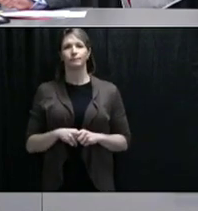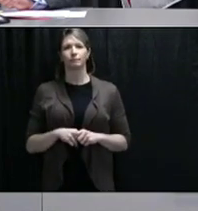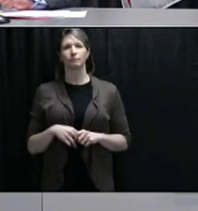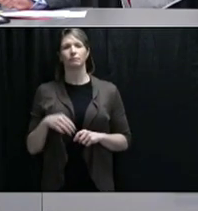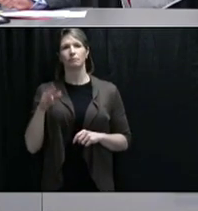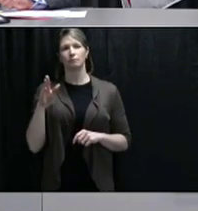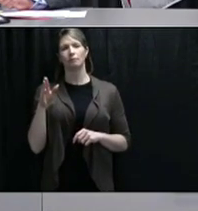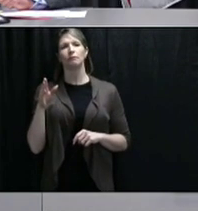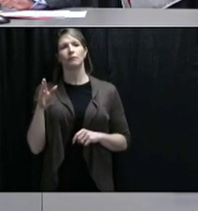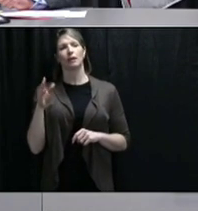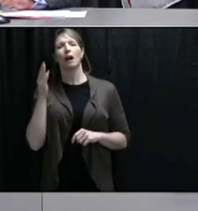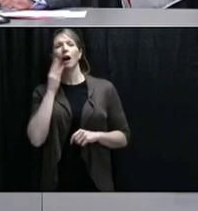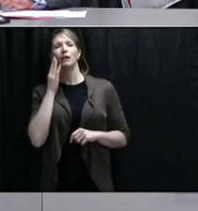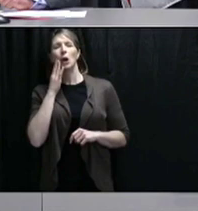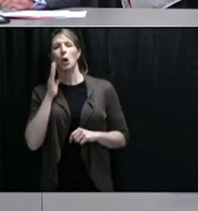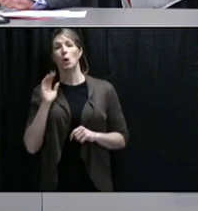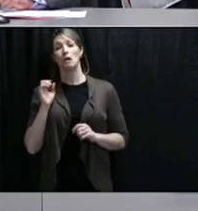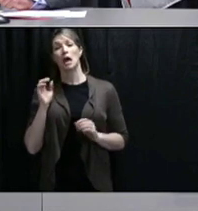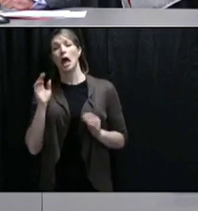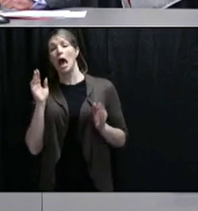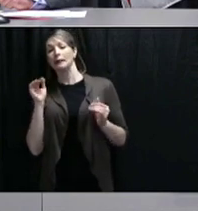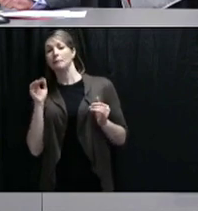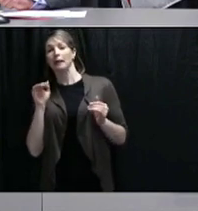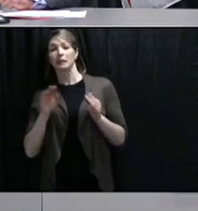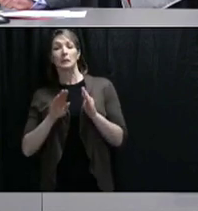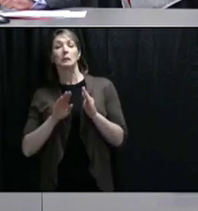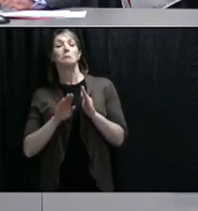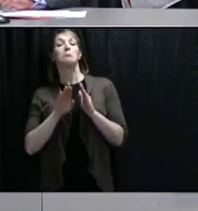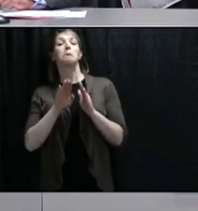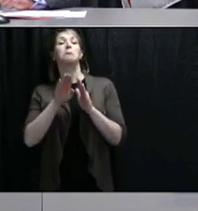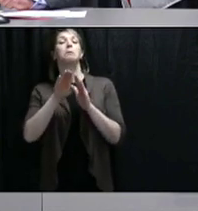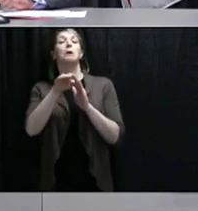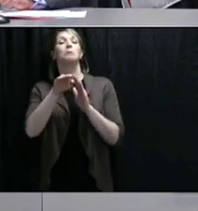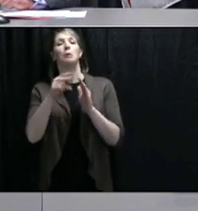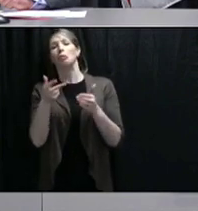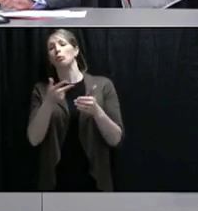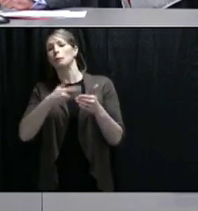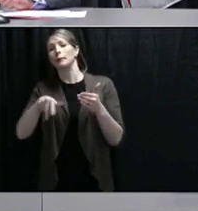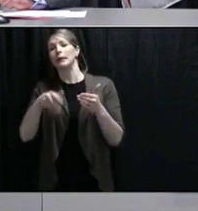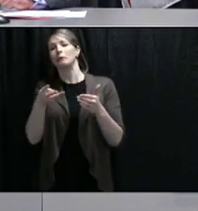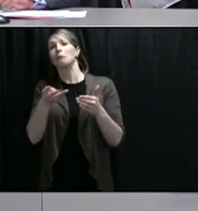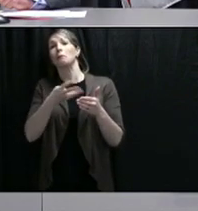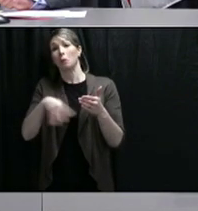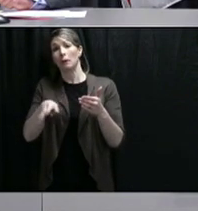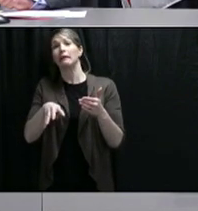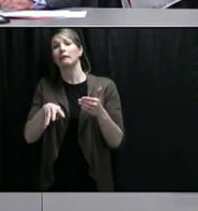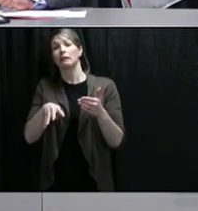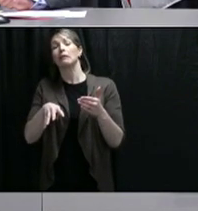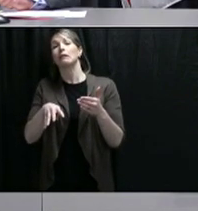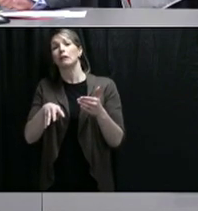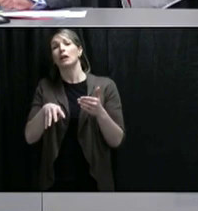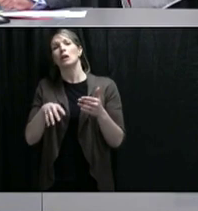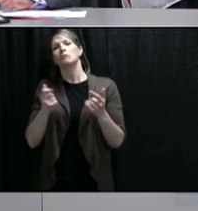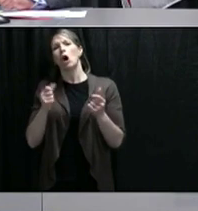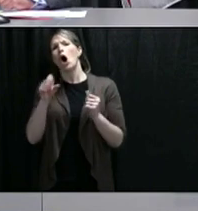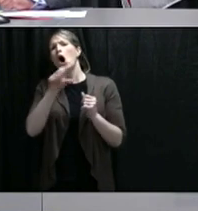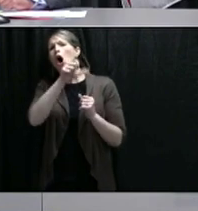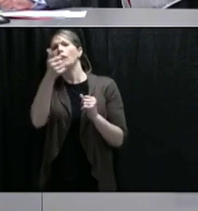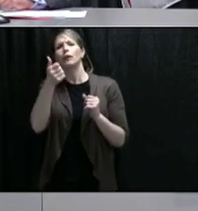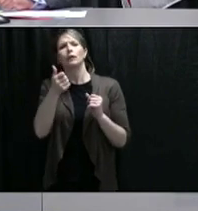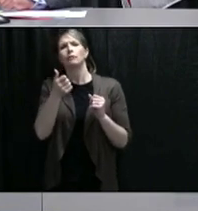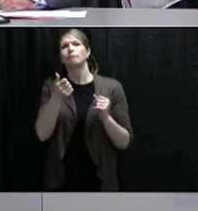expect a peak in between three to four weeks. But what are some of the other symptoms that you will be looking out for? There isn't.